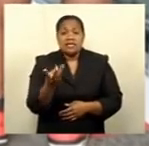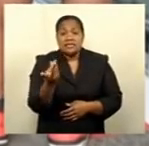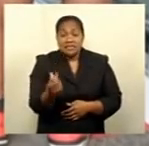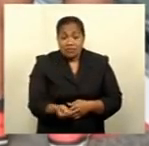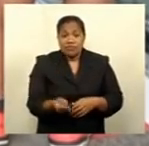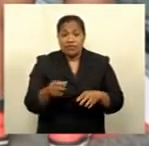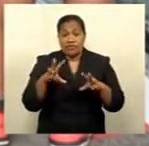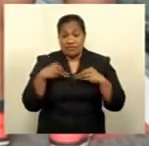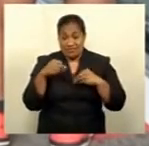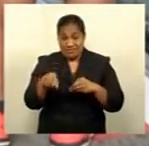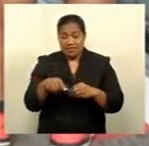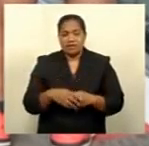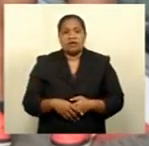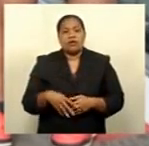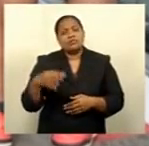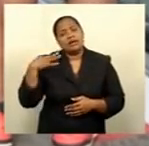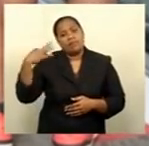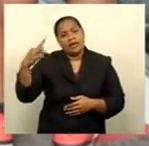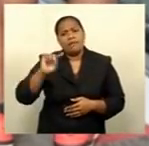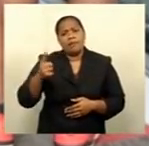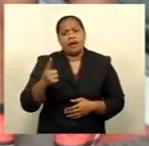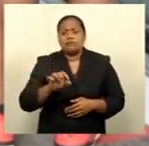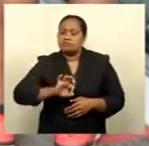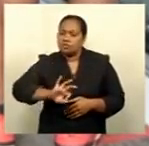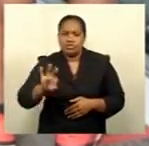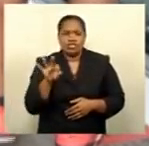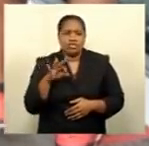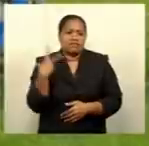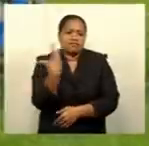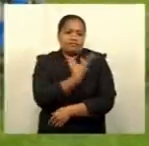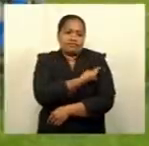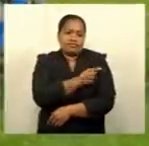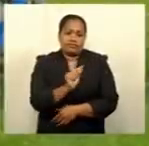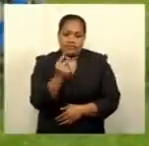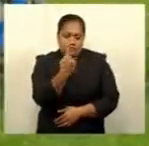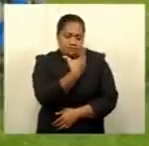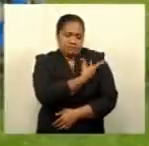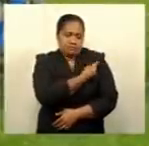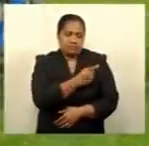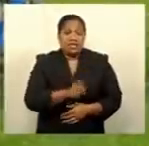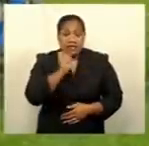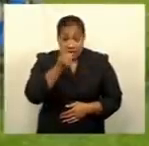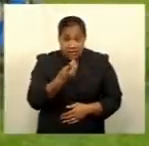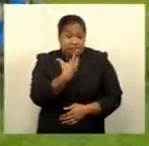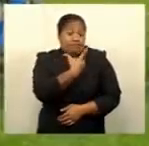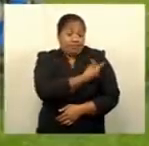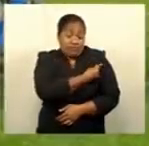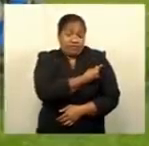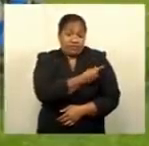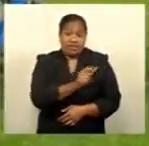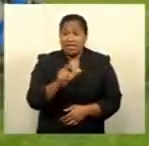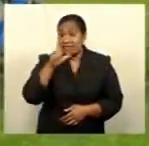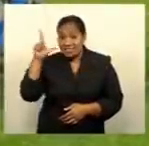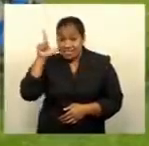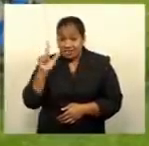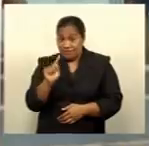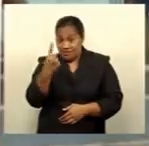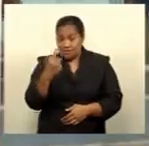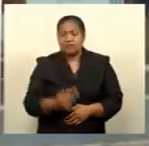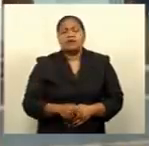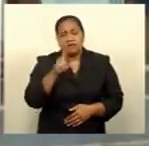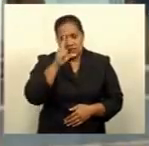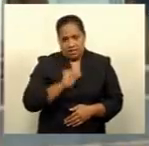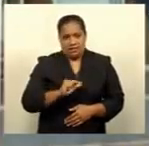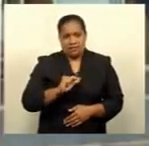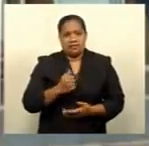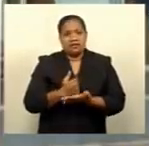application window but have not received their first dose. If they manage to receive their first dose by yesterday, they are eligible for